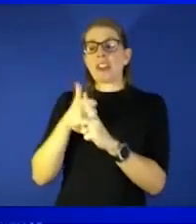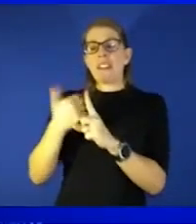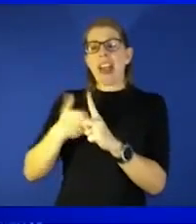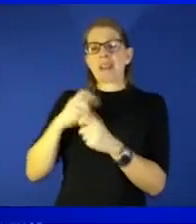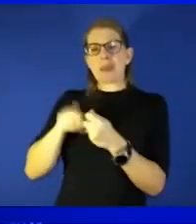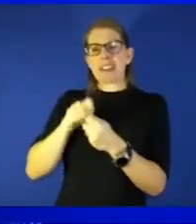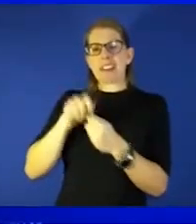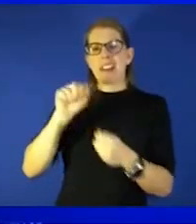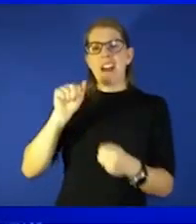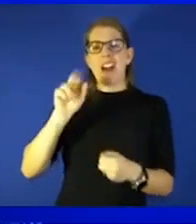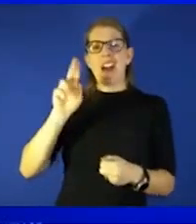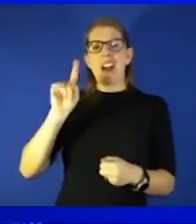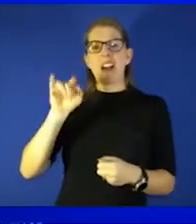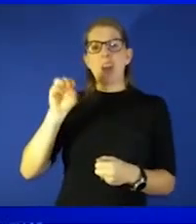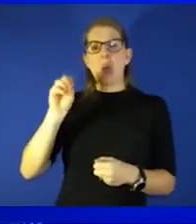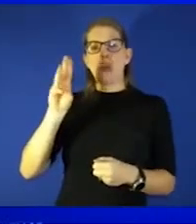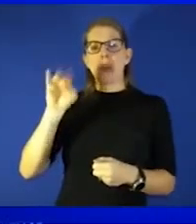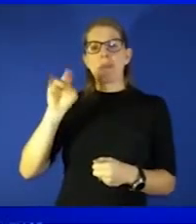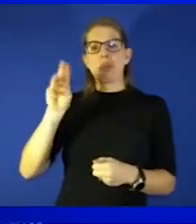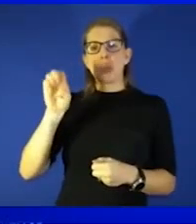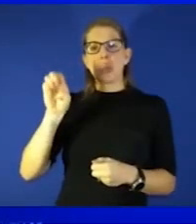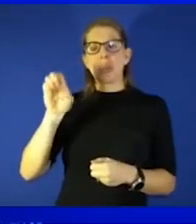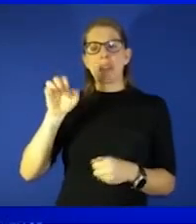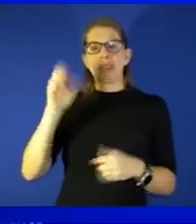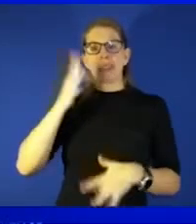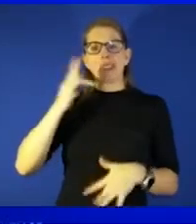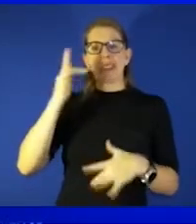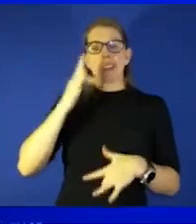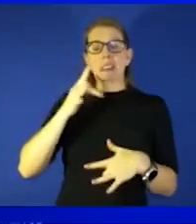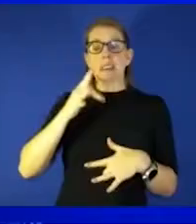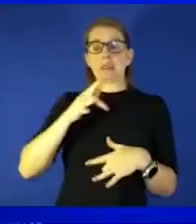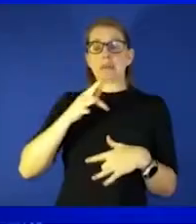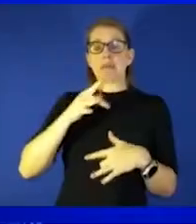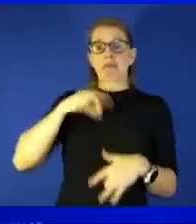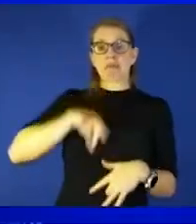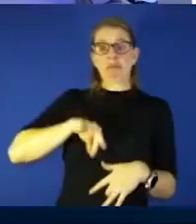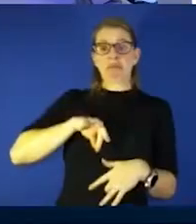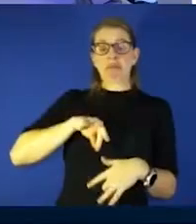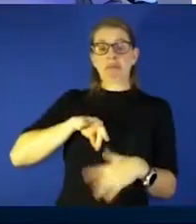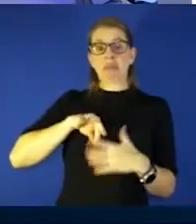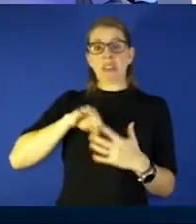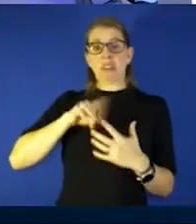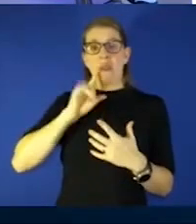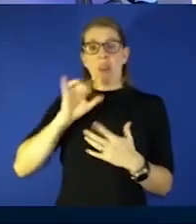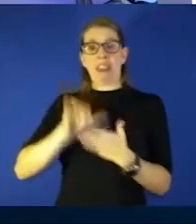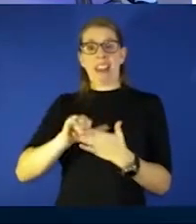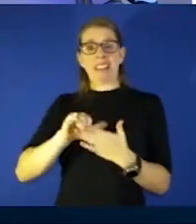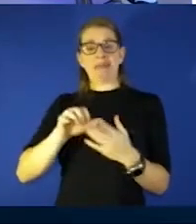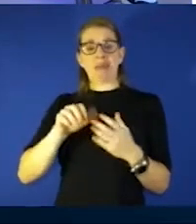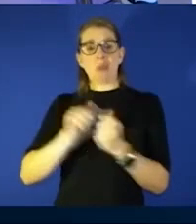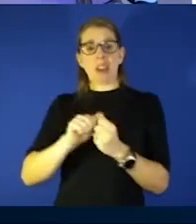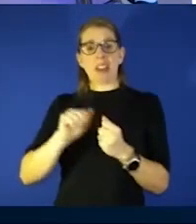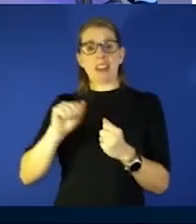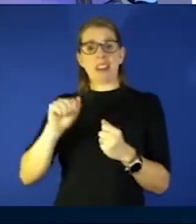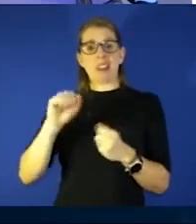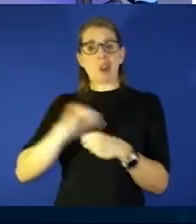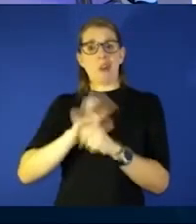protective effect or benefit against covid for that jess i want to have a let's ask one more then i have a few questions for our guests